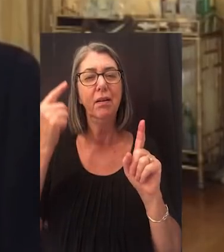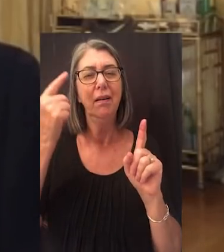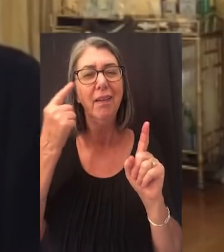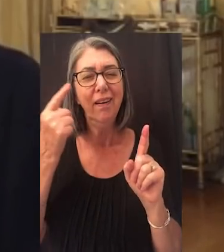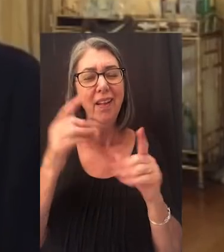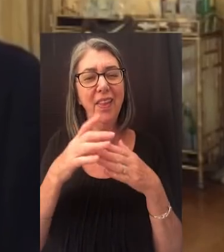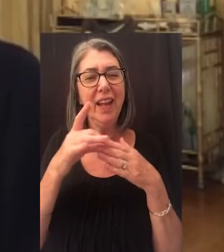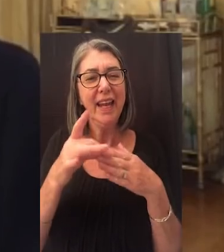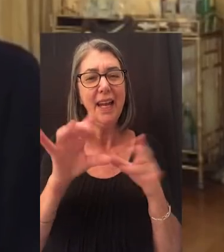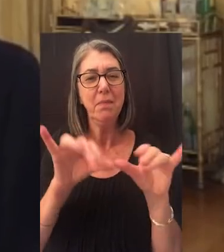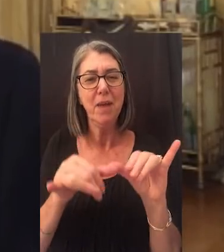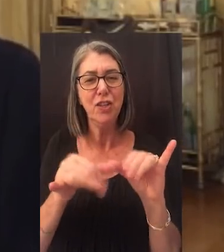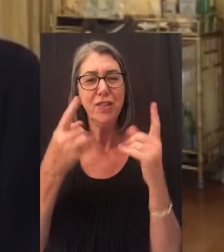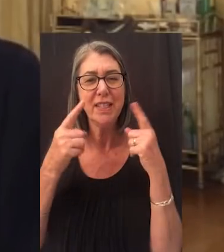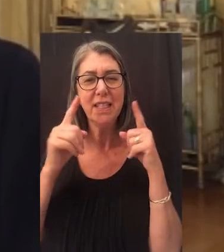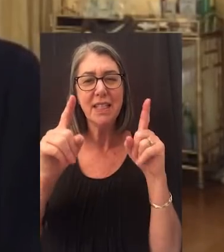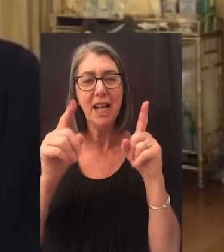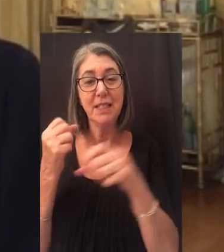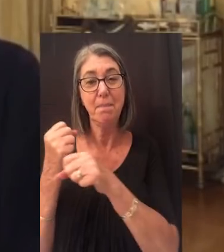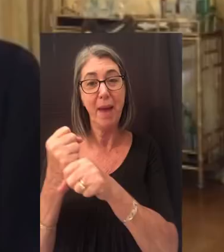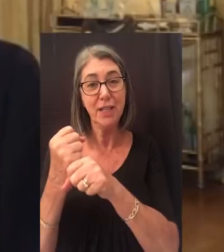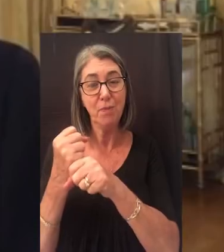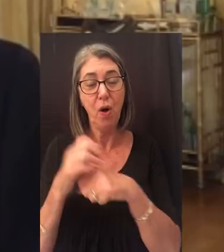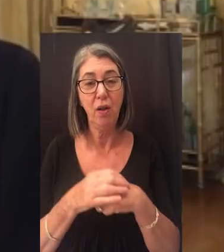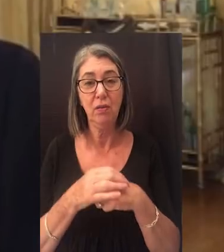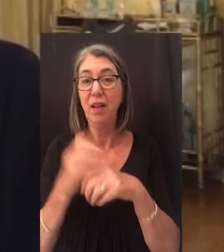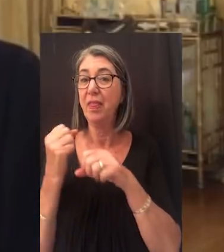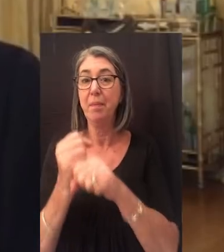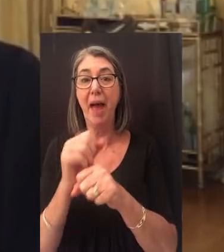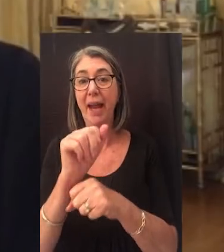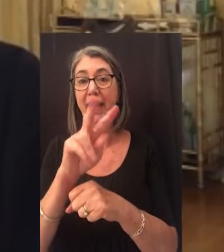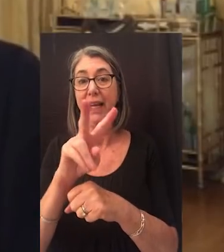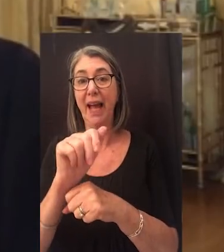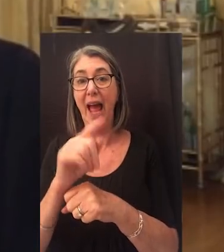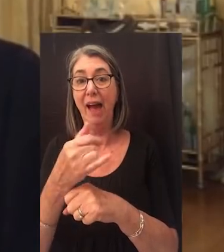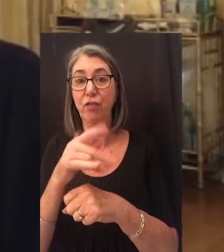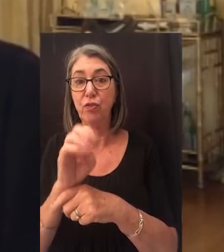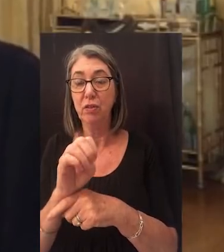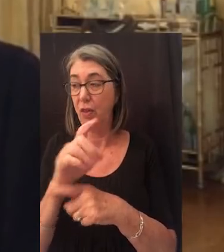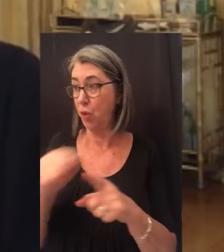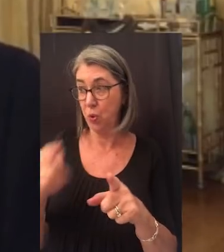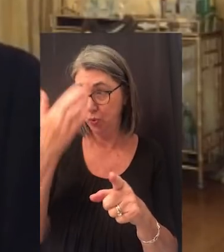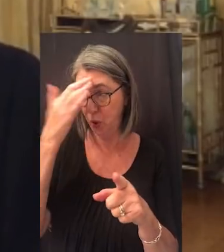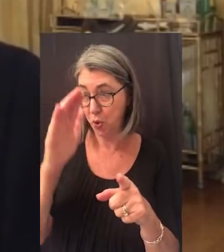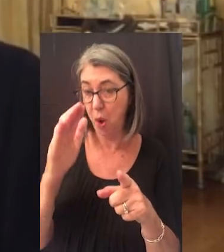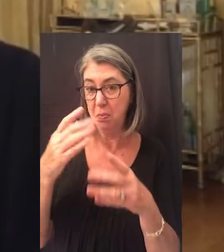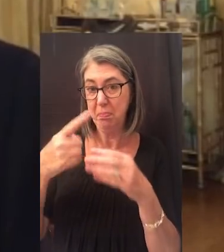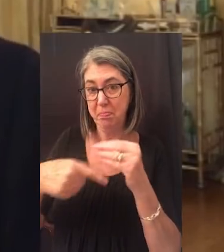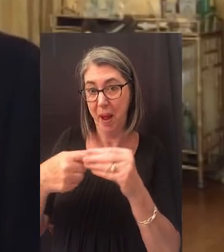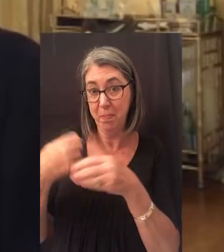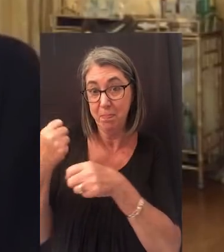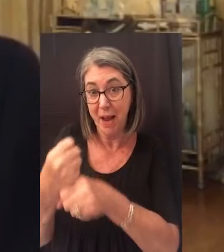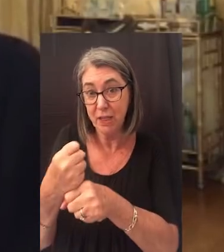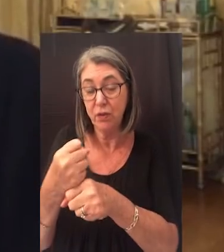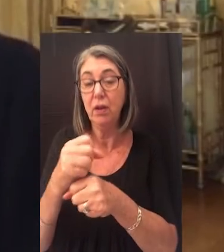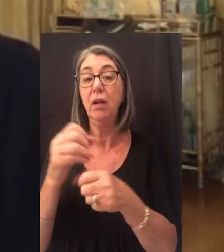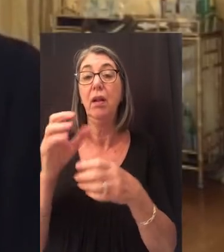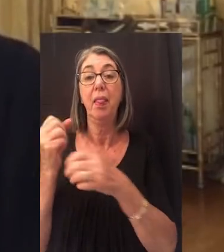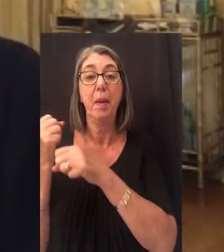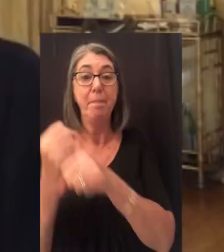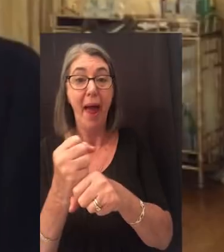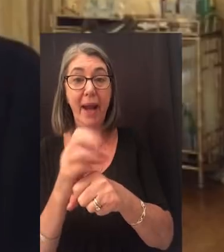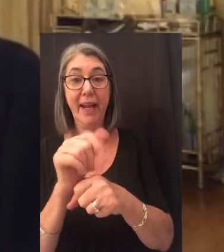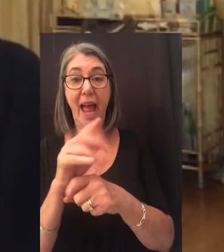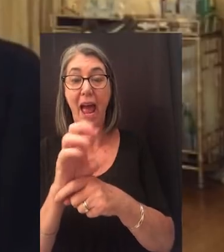consider the leading measure of success in baseball, the batting average. For those unfamiliar with baseball, a batting